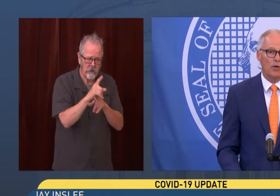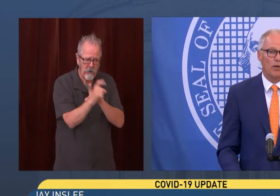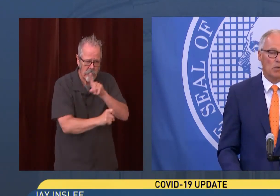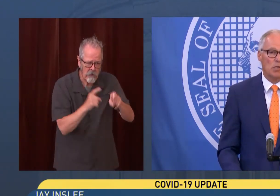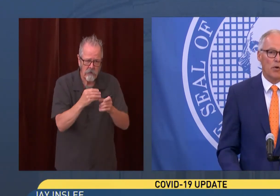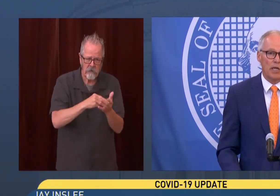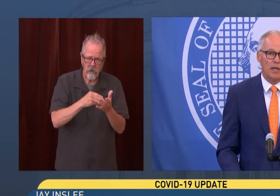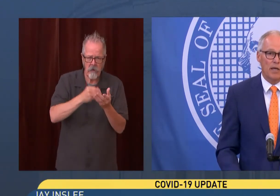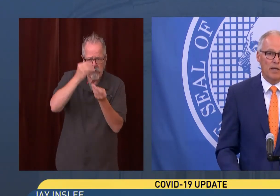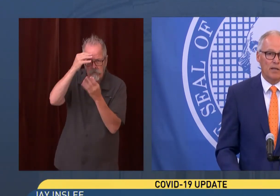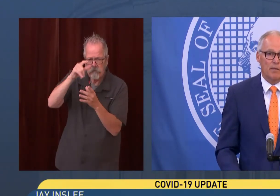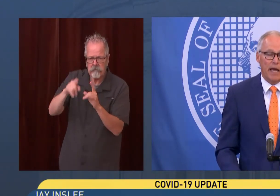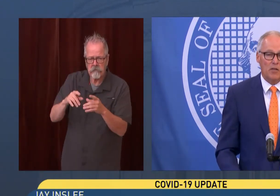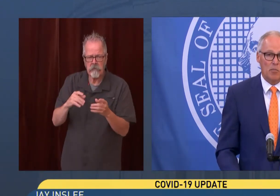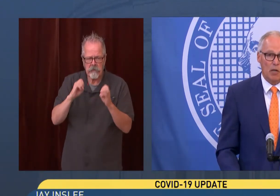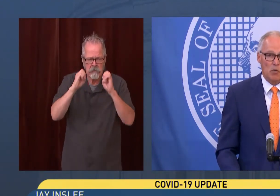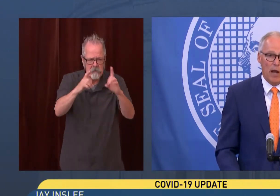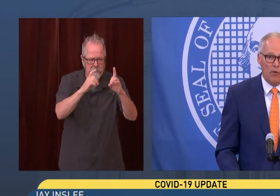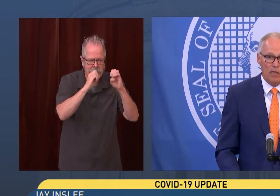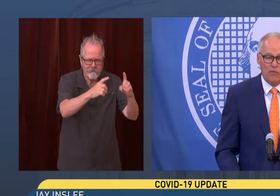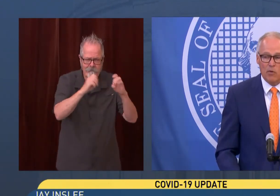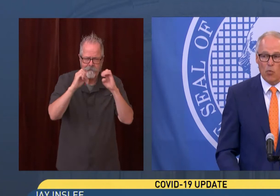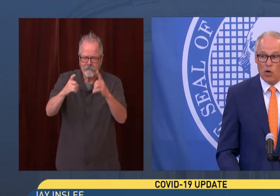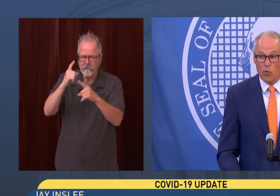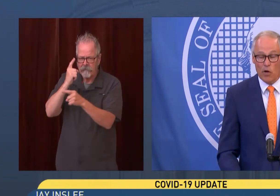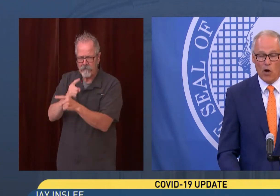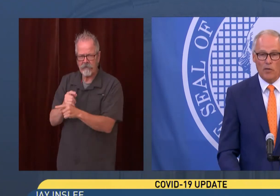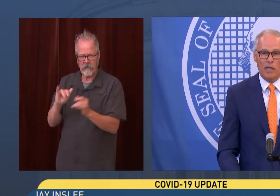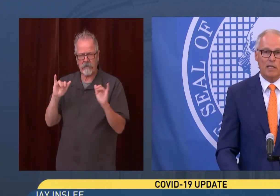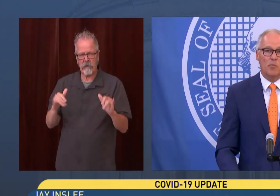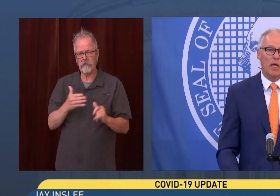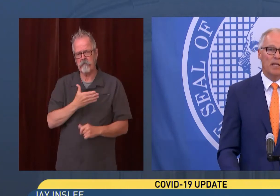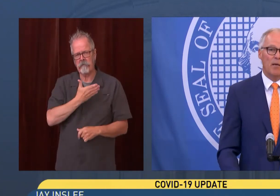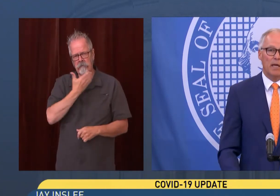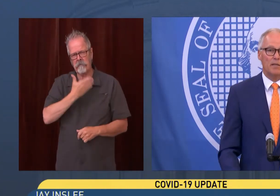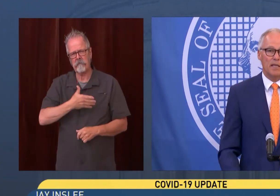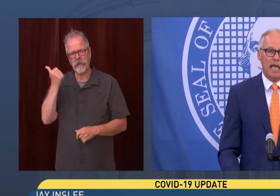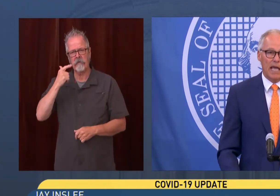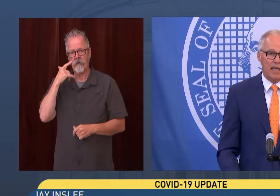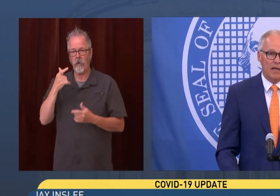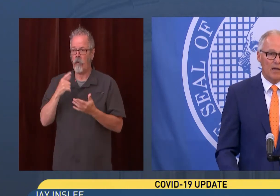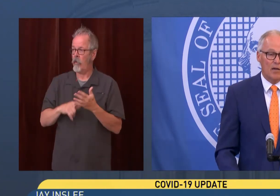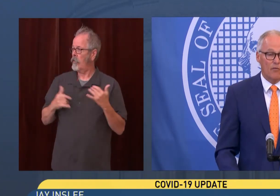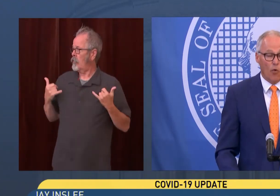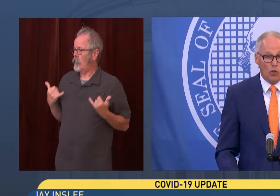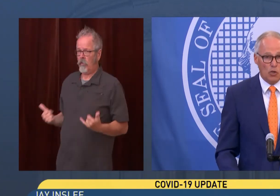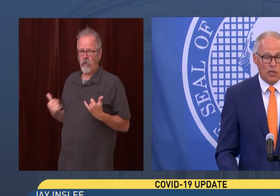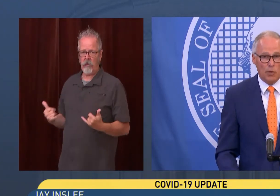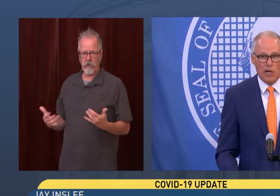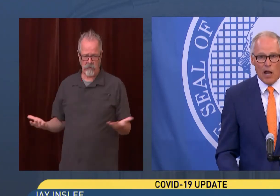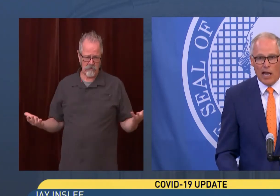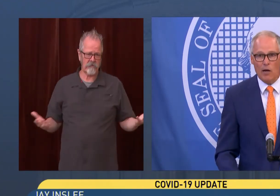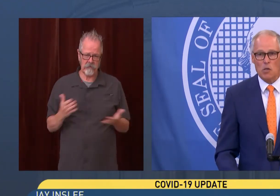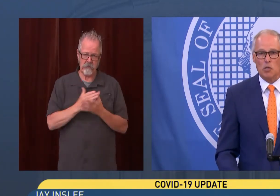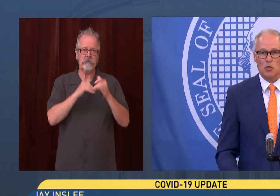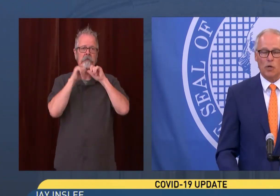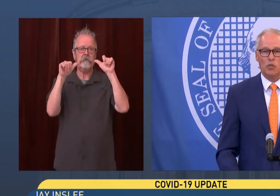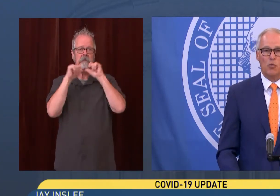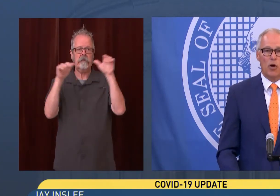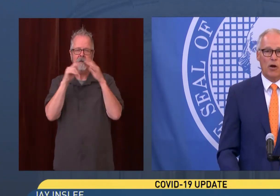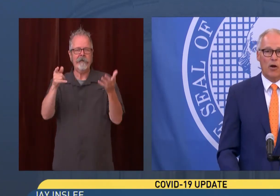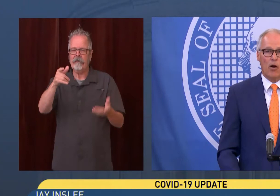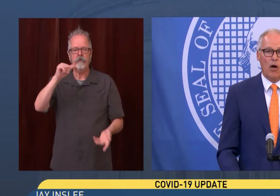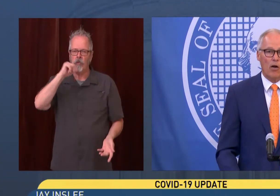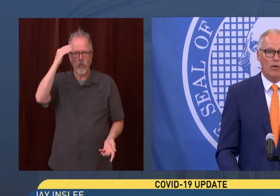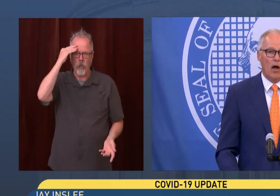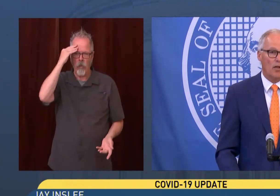that we are considering, that that's the best route given where we are in the pandemic today. Fortunately, we're not in a situation